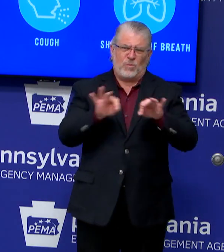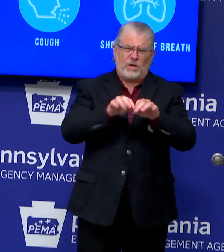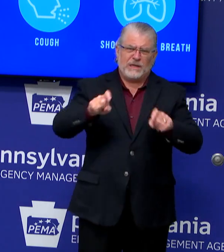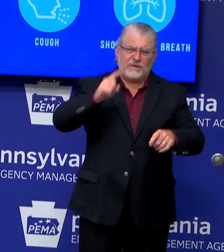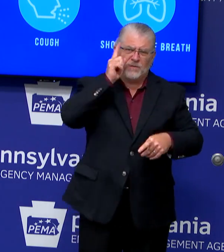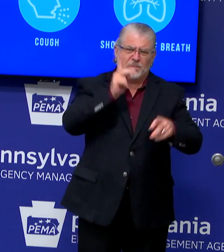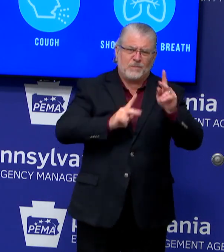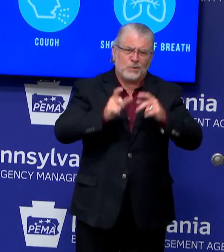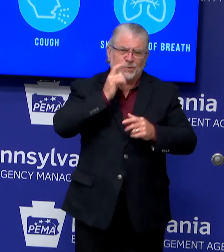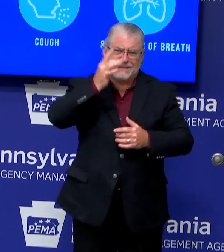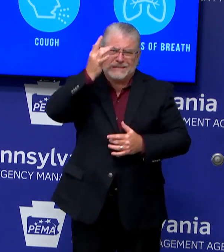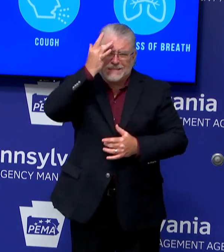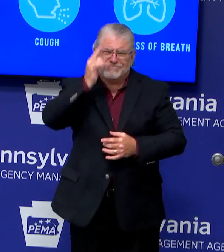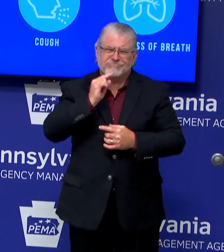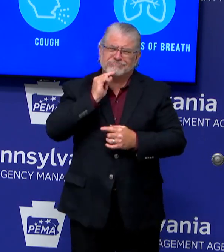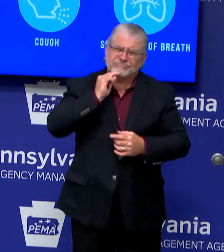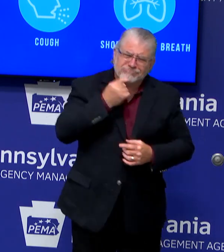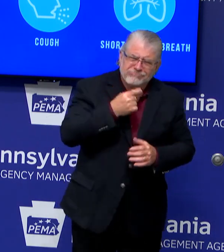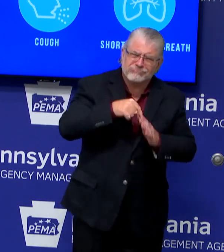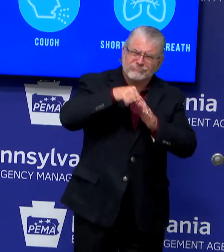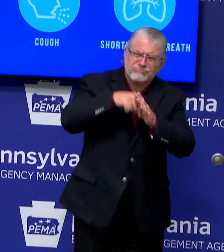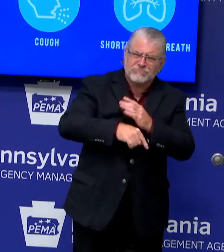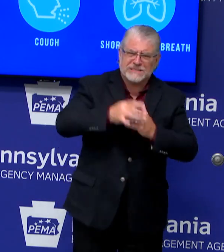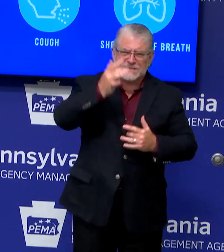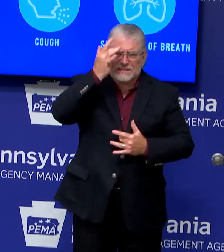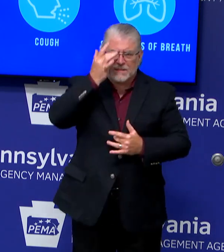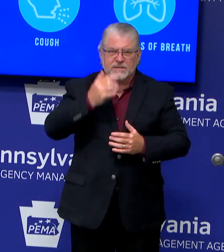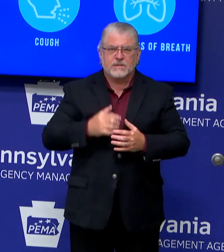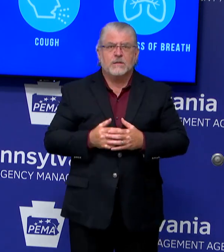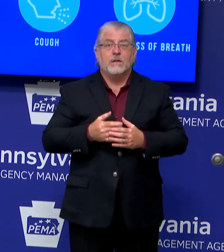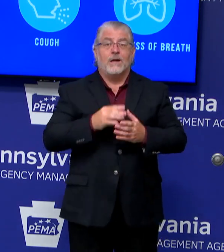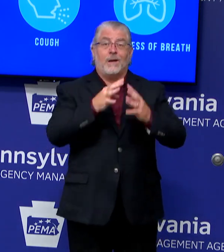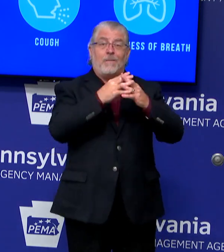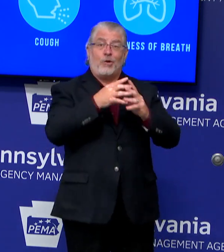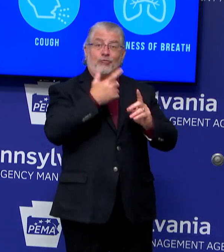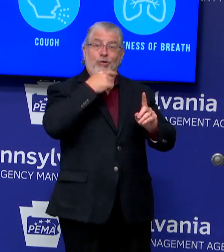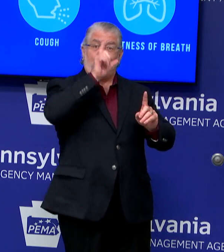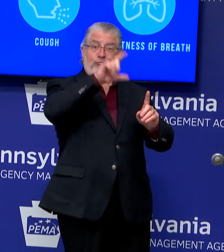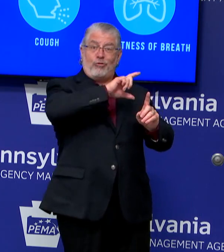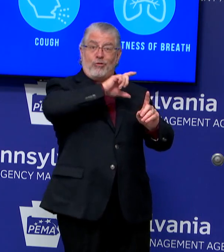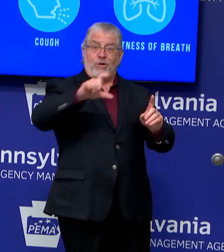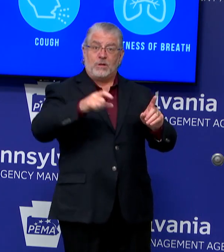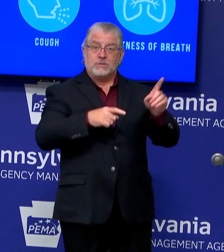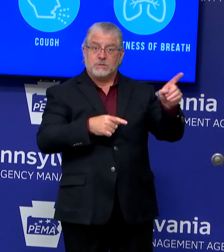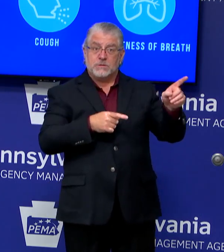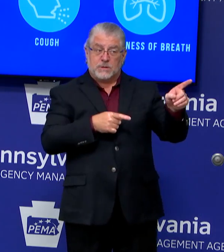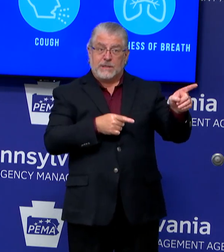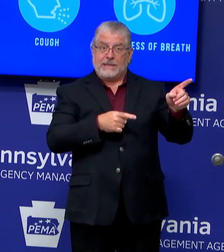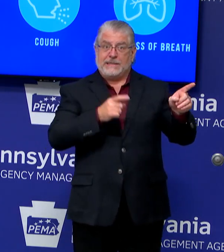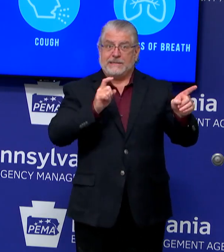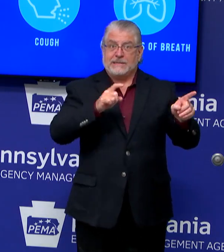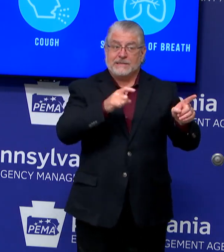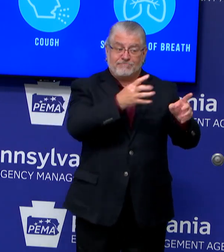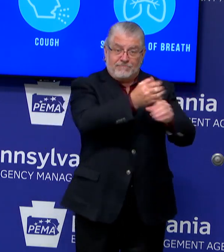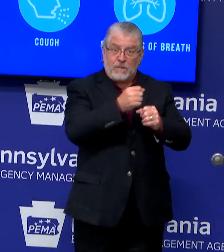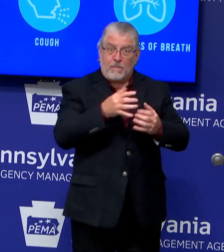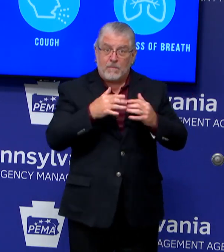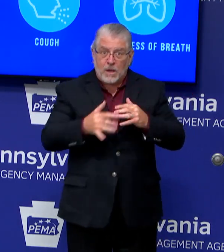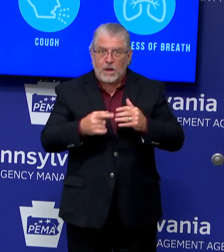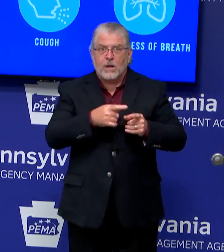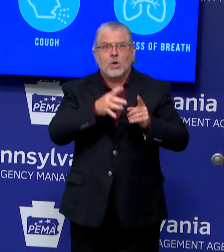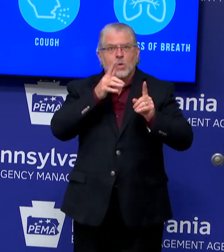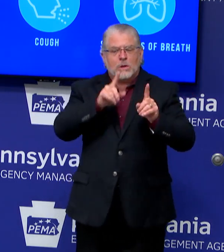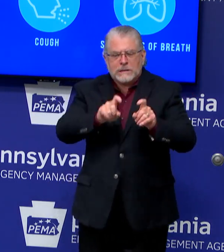Cross is testing all blood of donations for COVID-19 antibodies. You can call 1-800